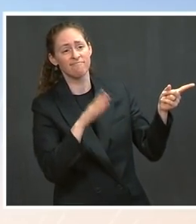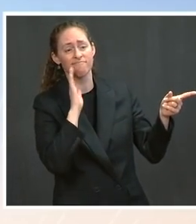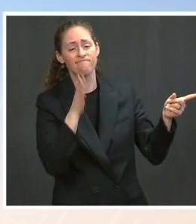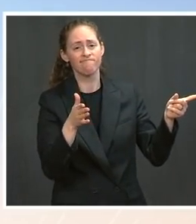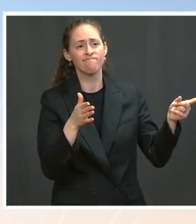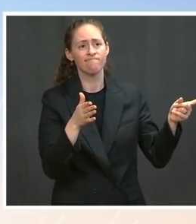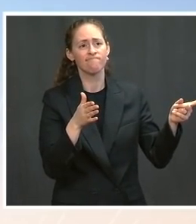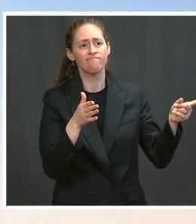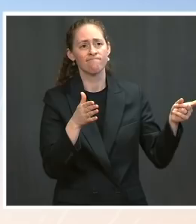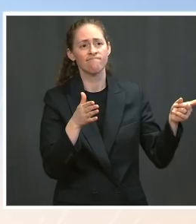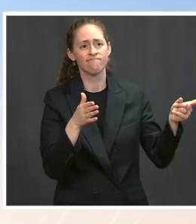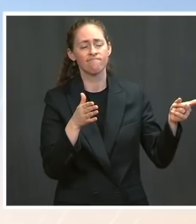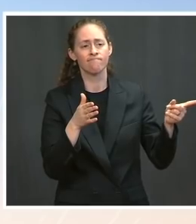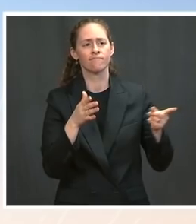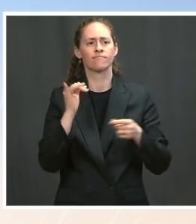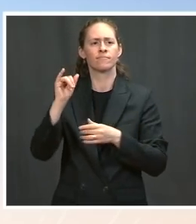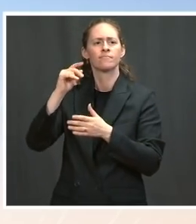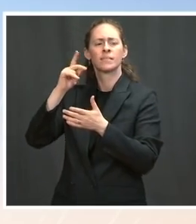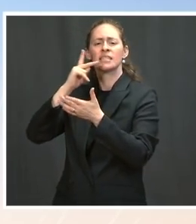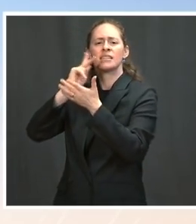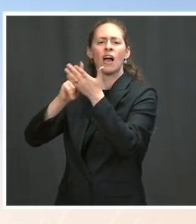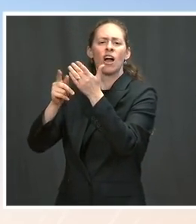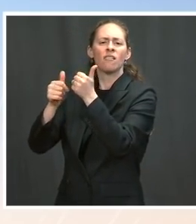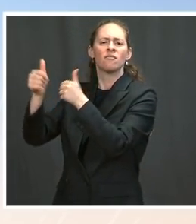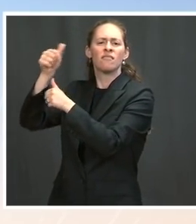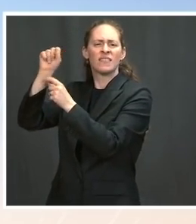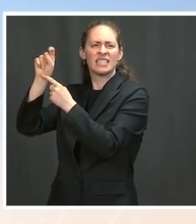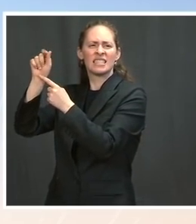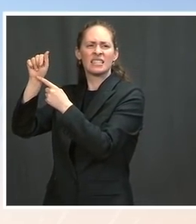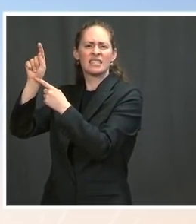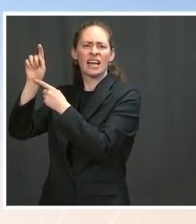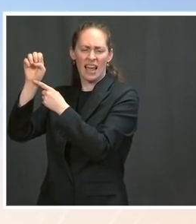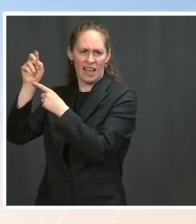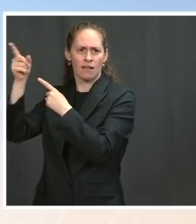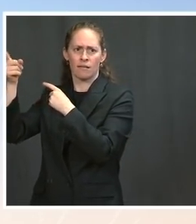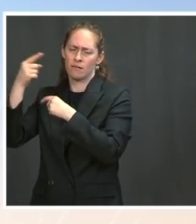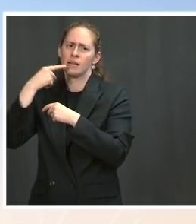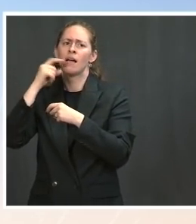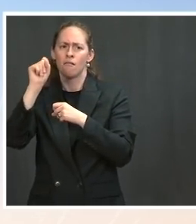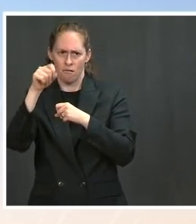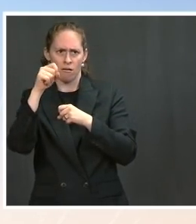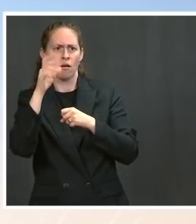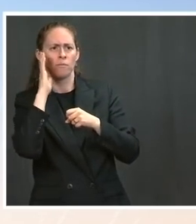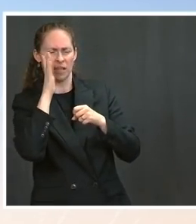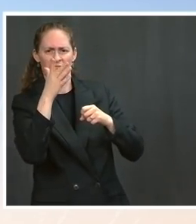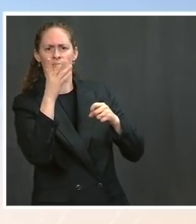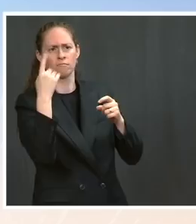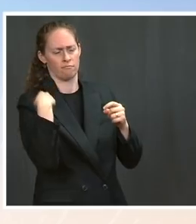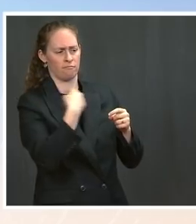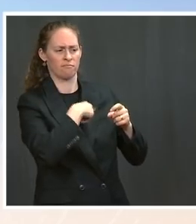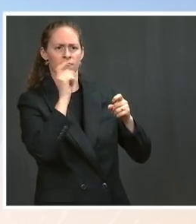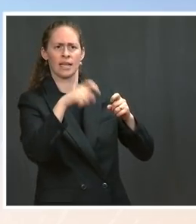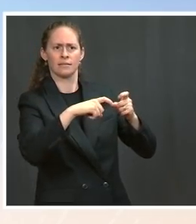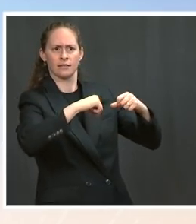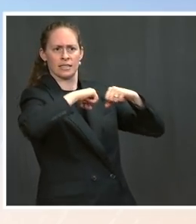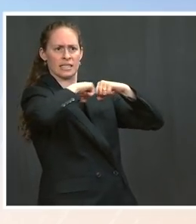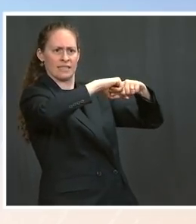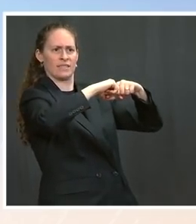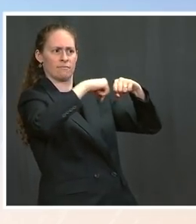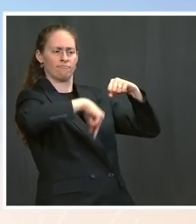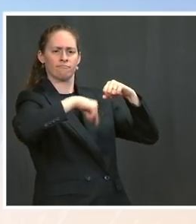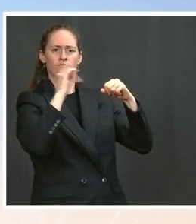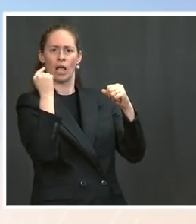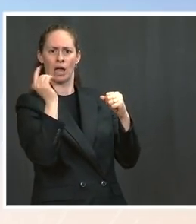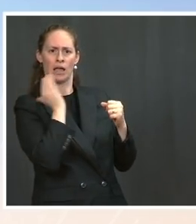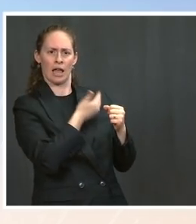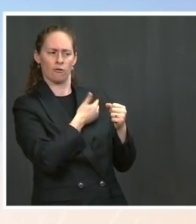reflective of also of the President's view that we will continue to defend our national interests, impose costs for Russian